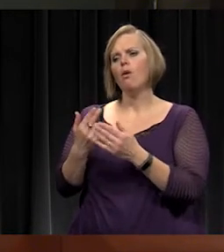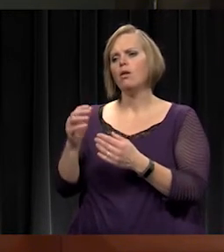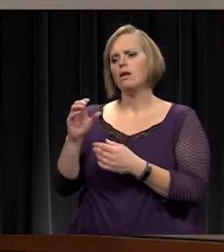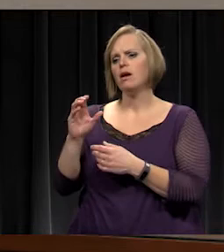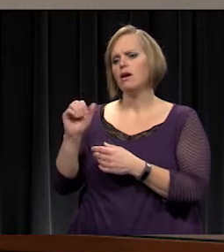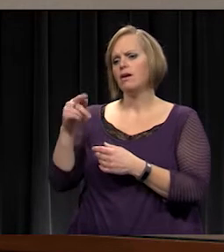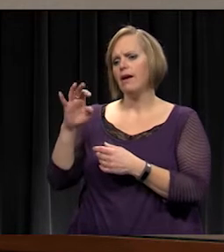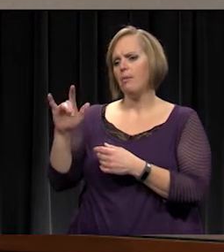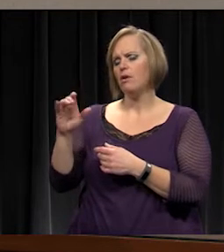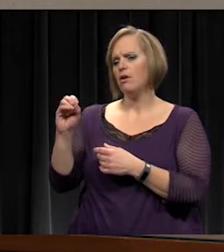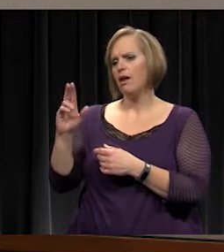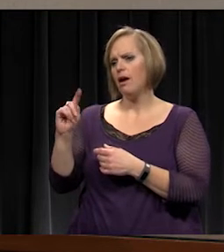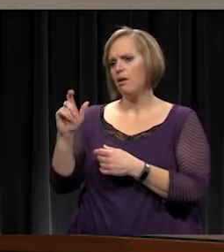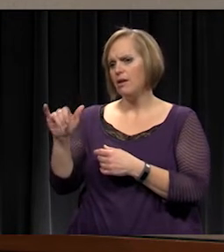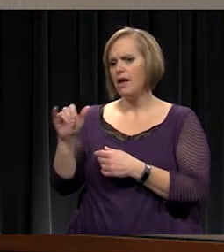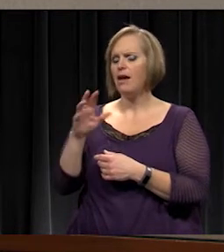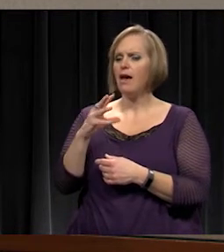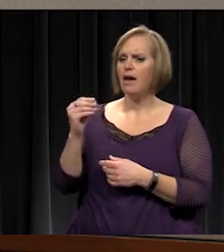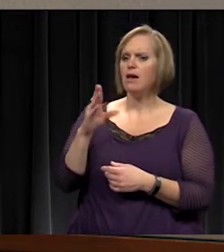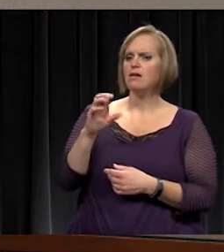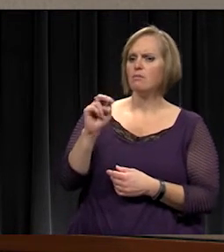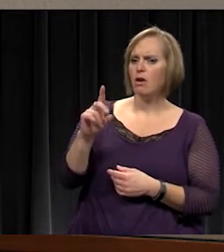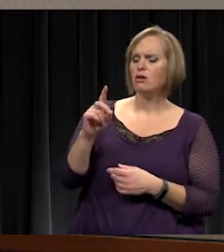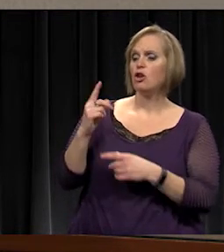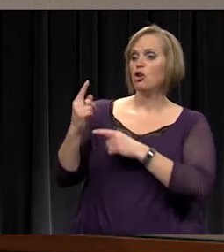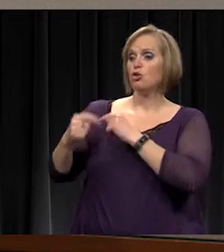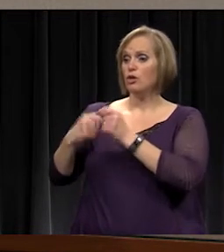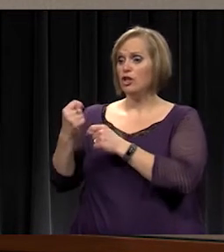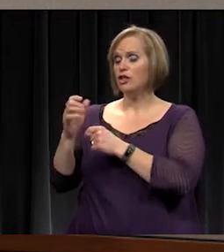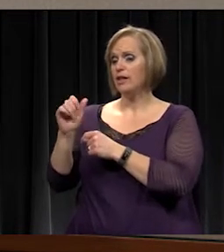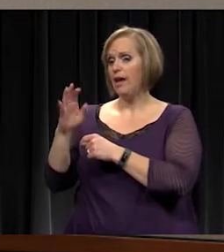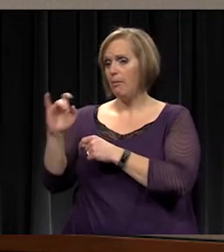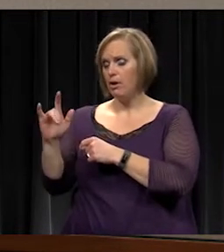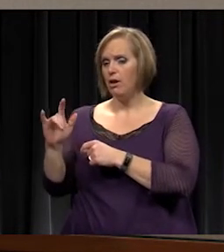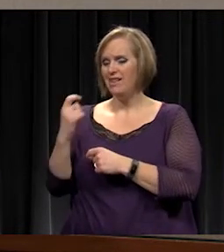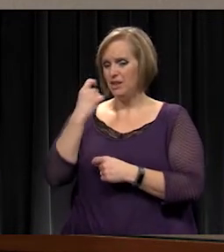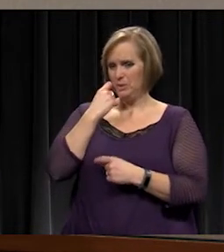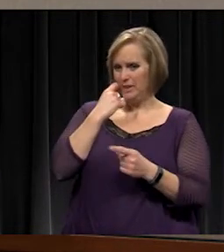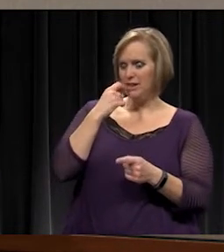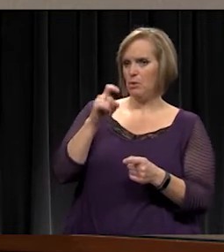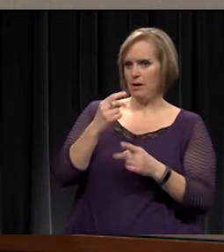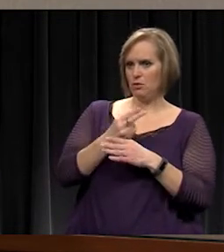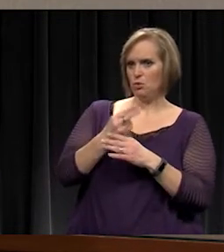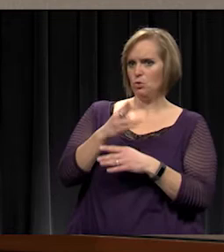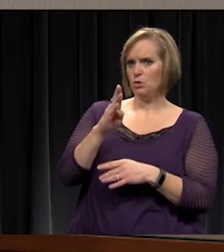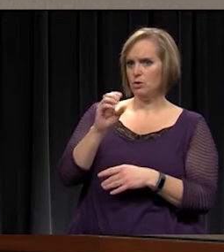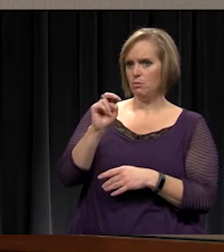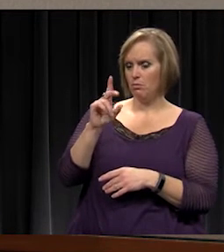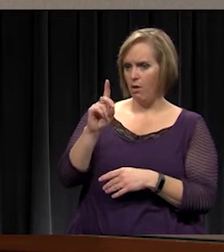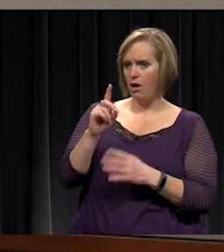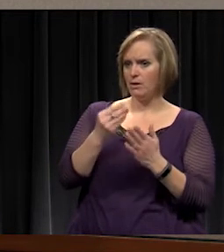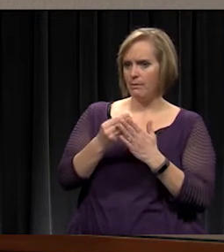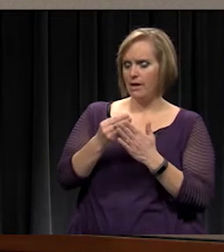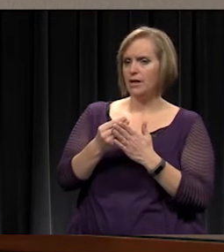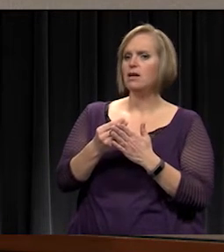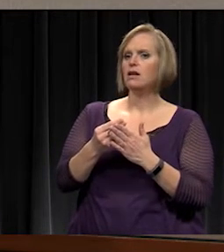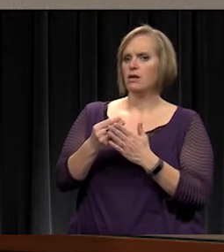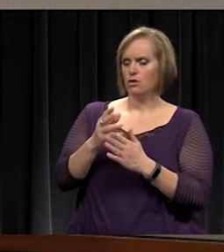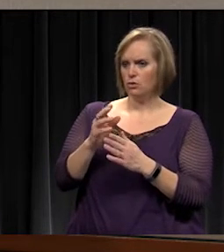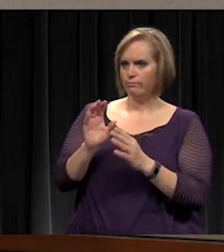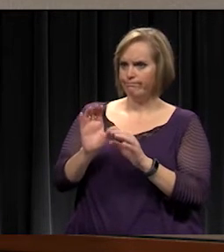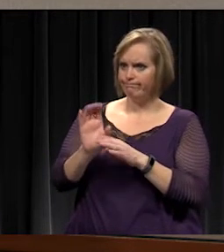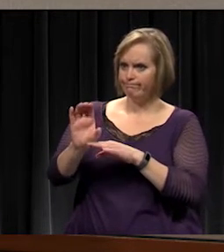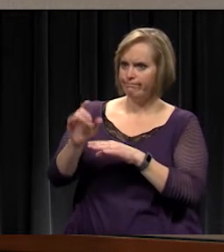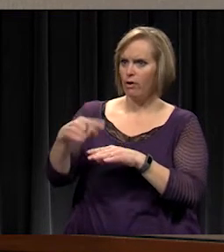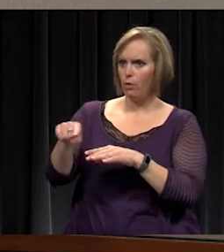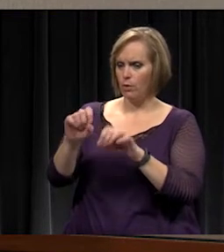and bond. Traditionally, capital. Of late, we've had to utilize bond in order to put those systems in. The longer